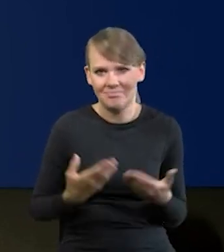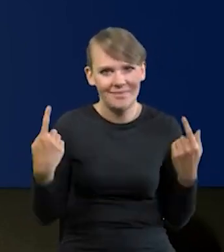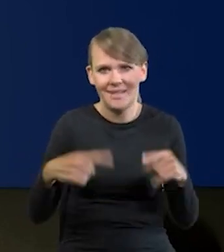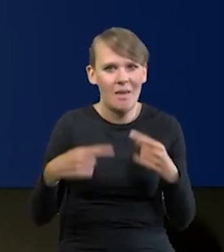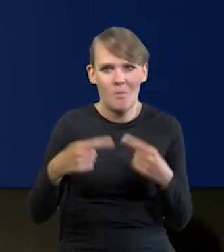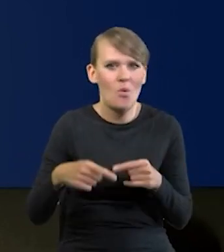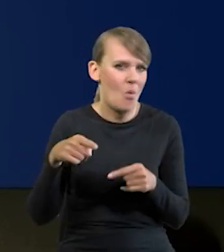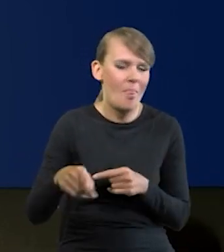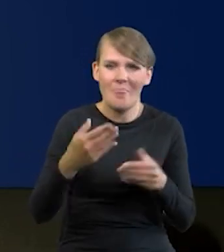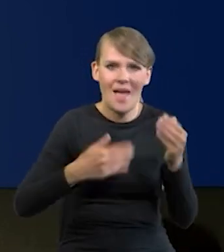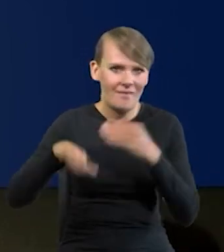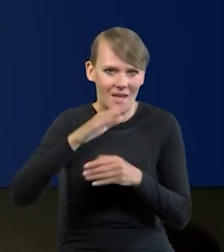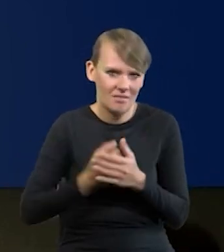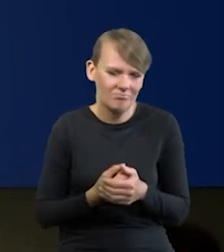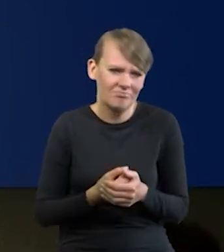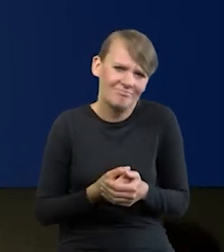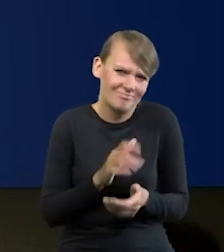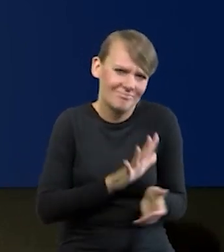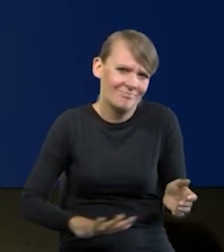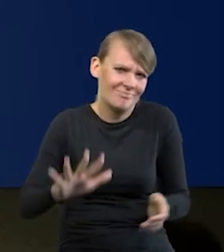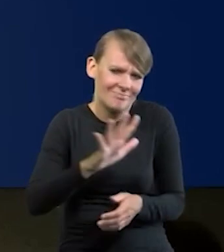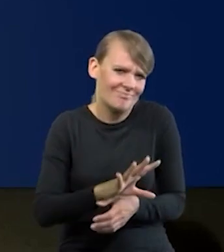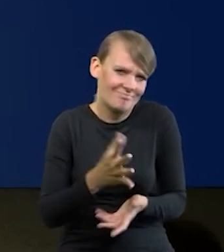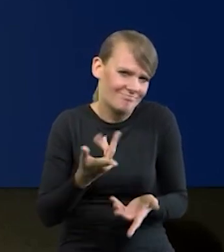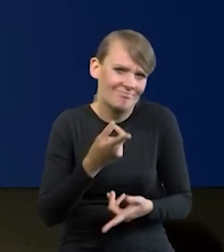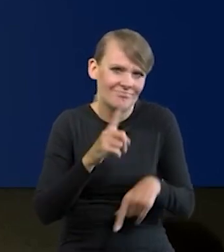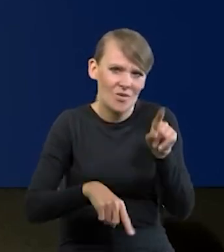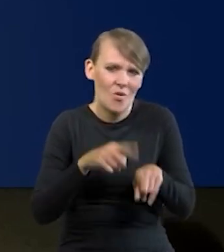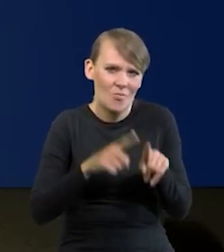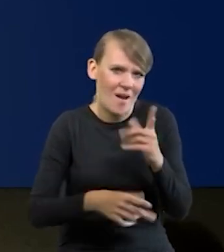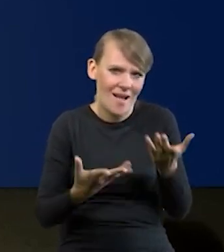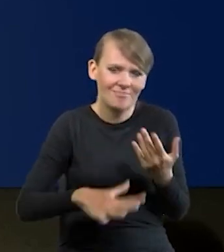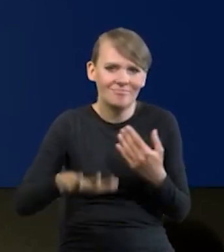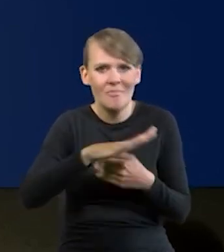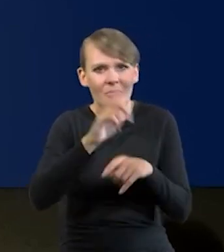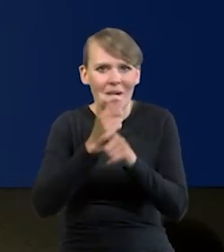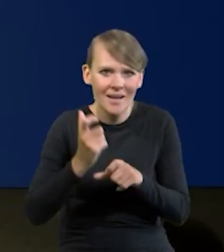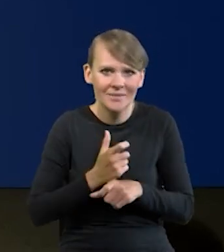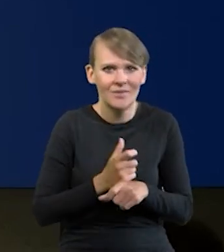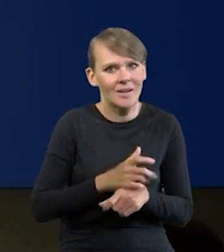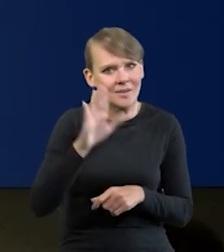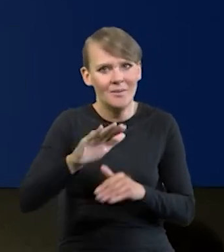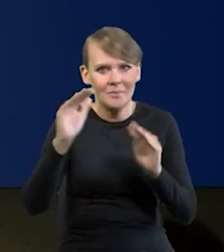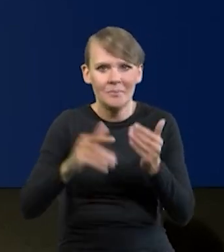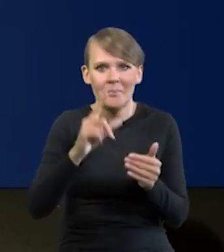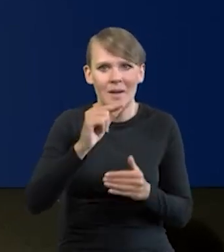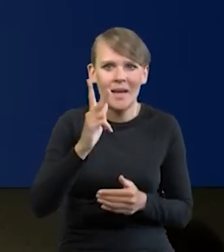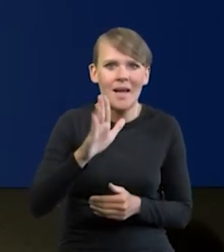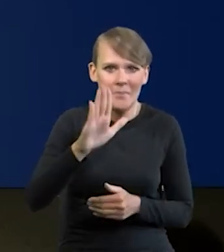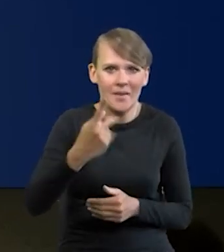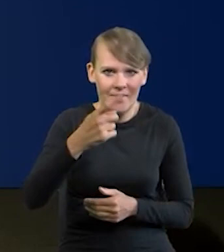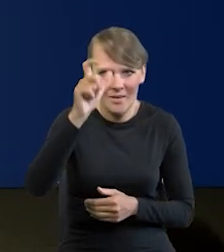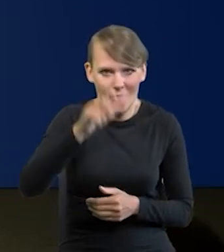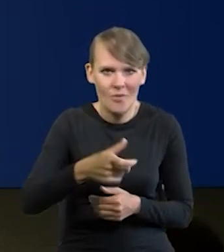CPI from 18.2% in February to 8.2% in September, as global inflation caused by external